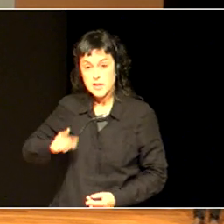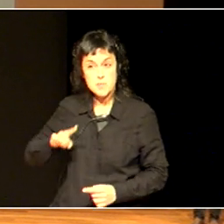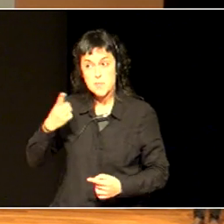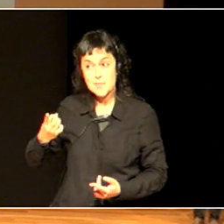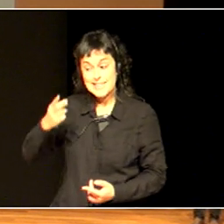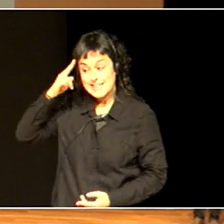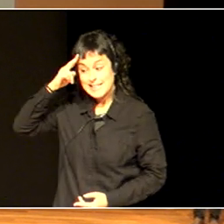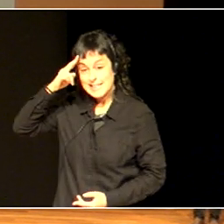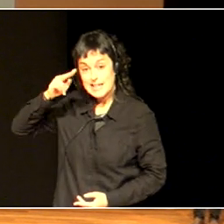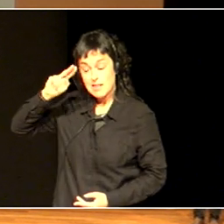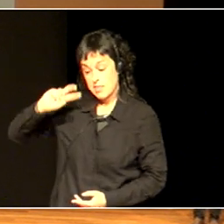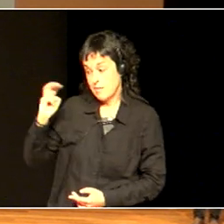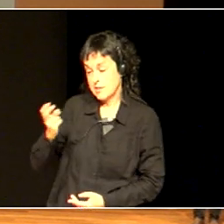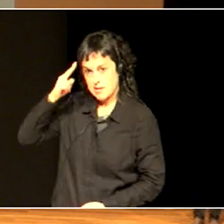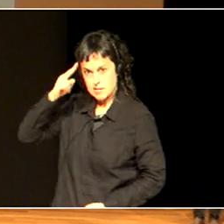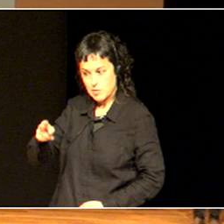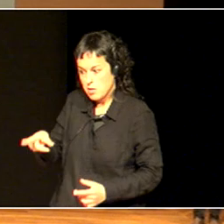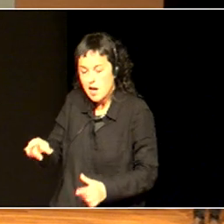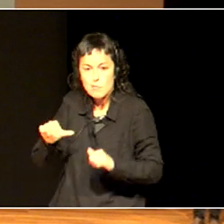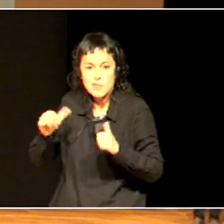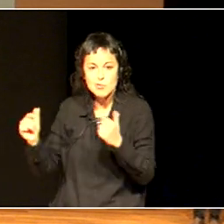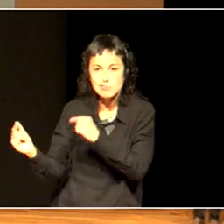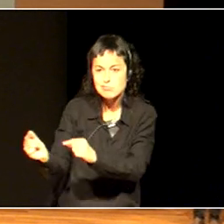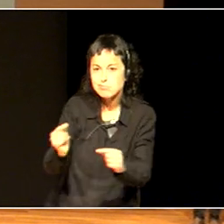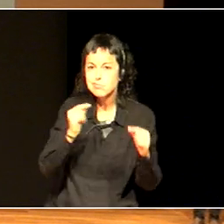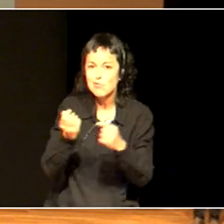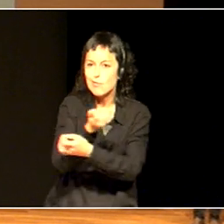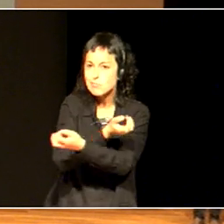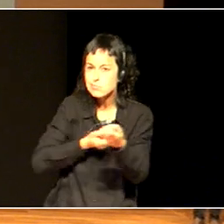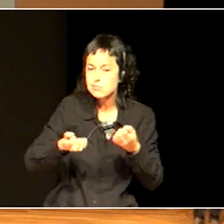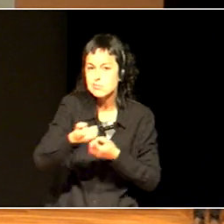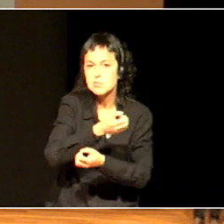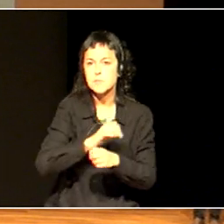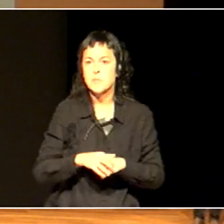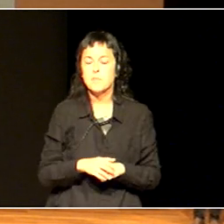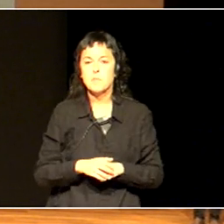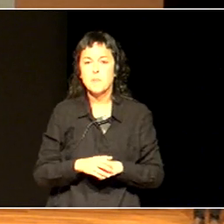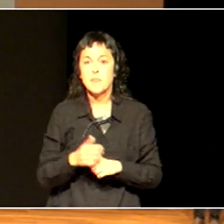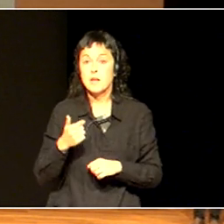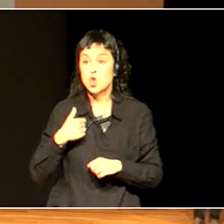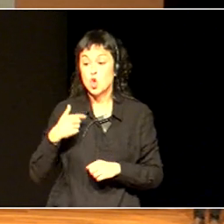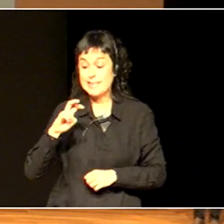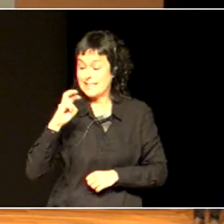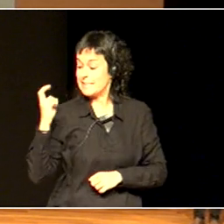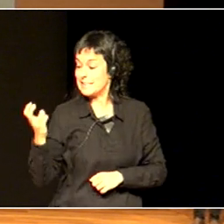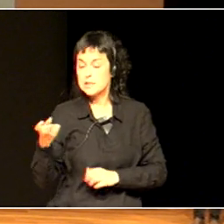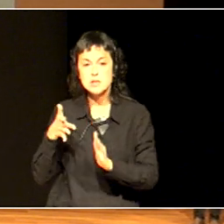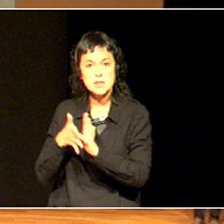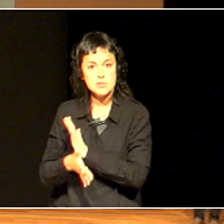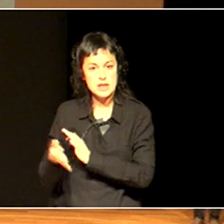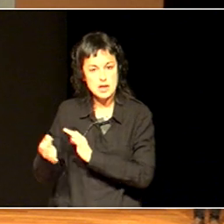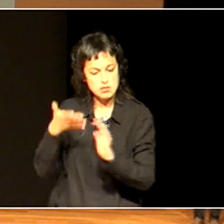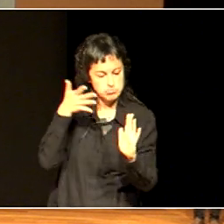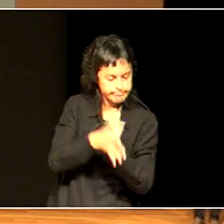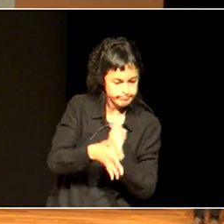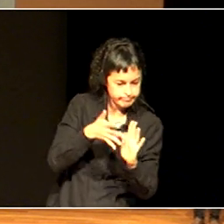I said, I explained what diversity was, that it's the way in which we're all different